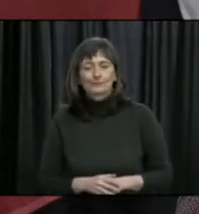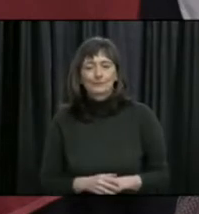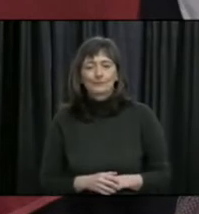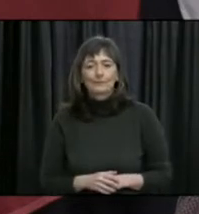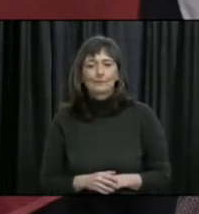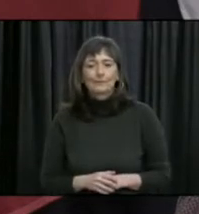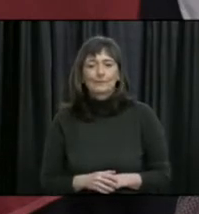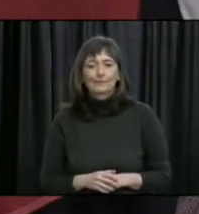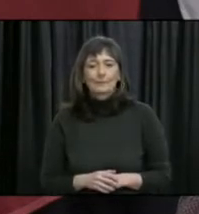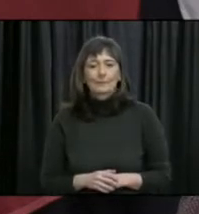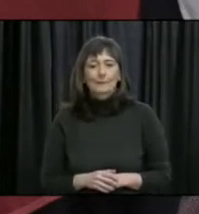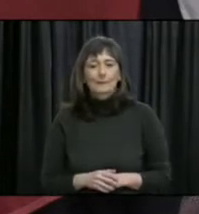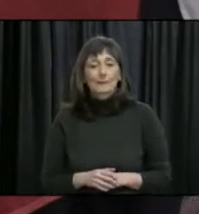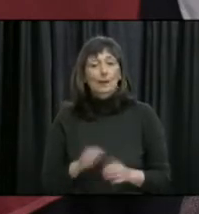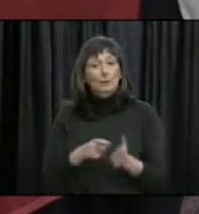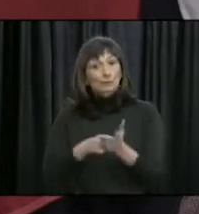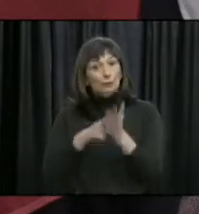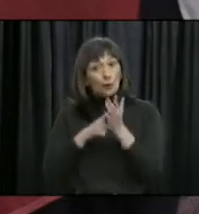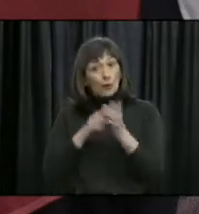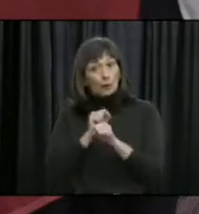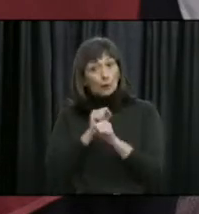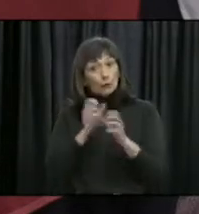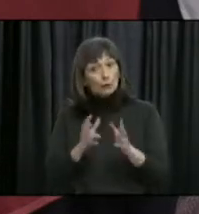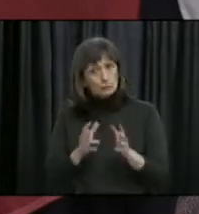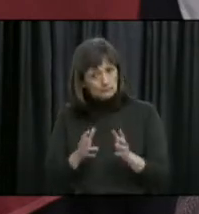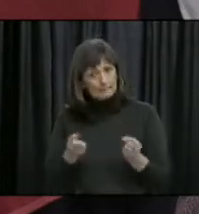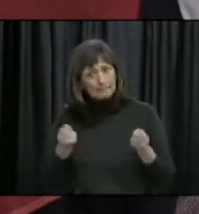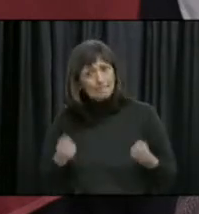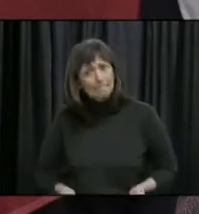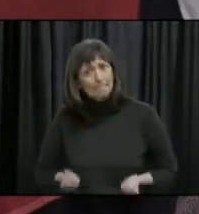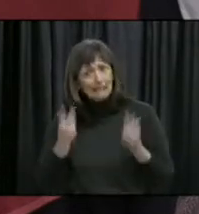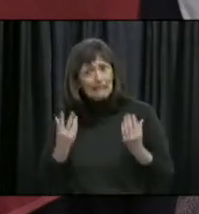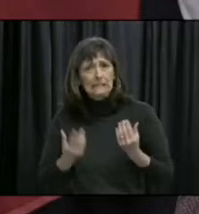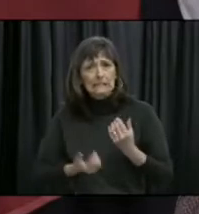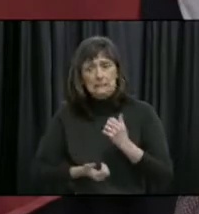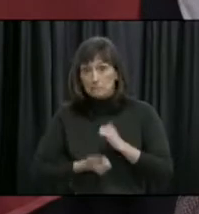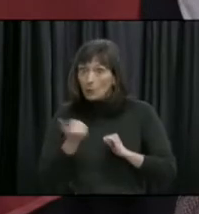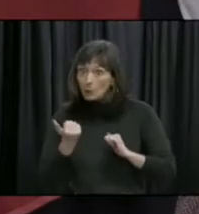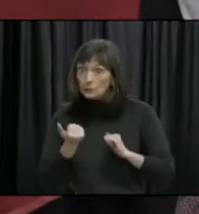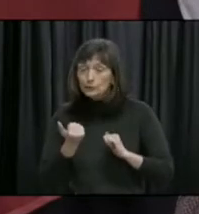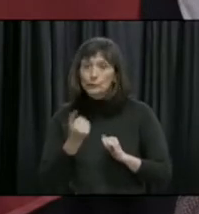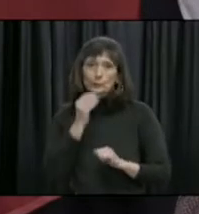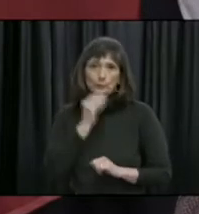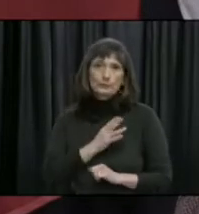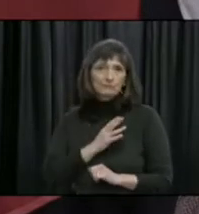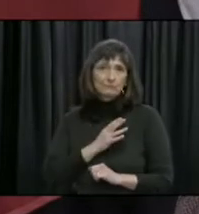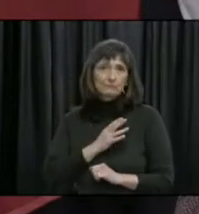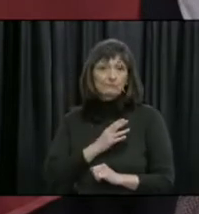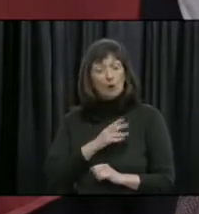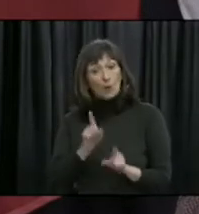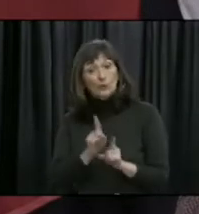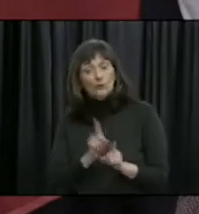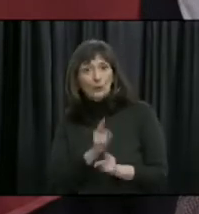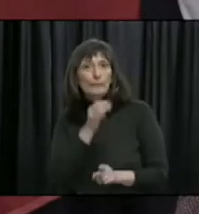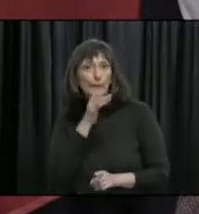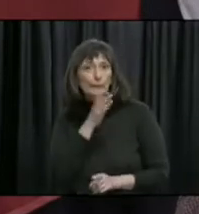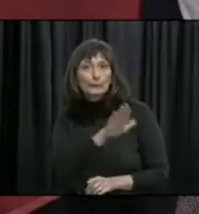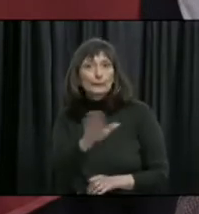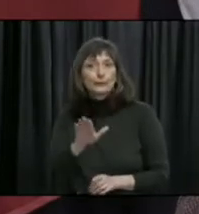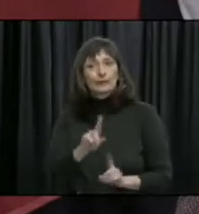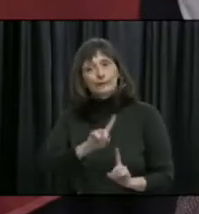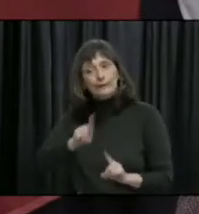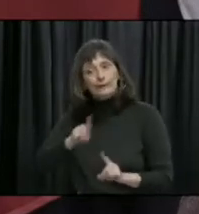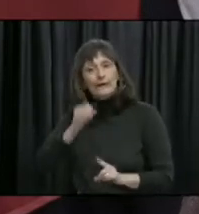The majority of our essential workers are women, and many of them are mothers. They go to work every day, they help us,